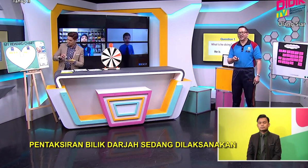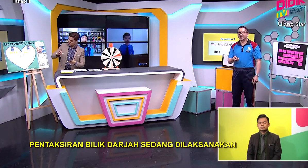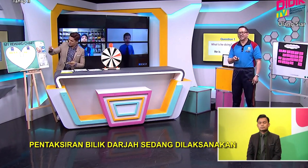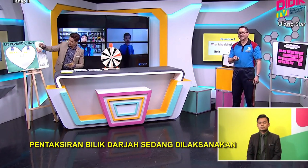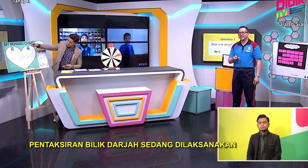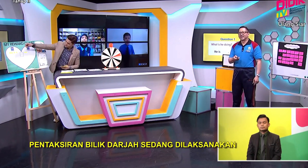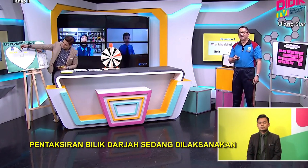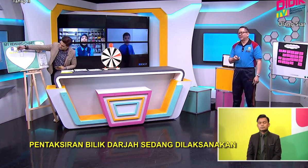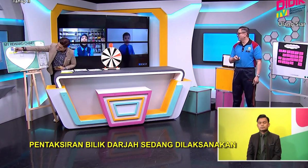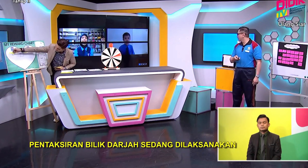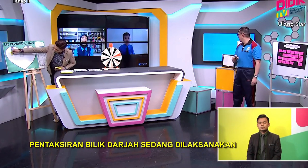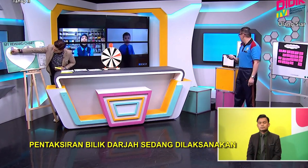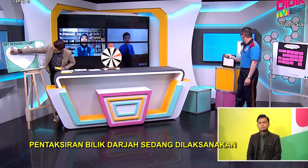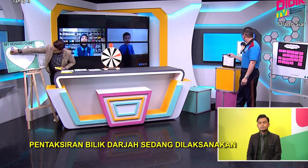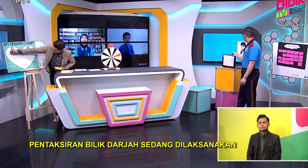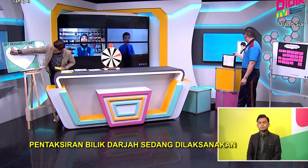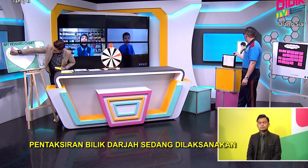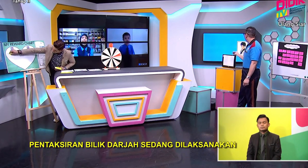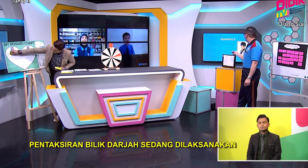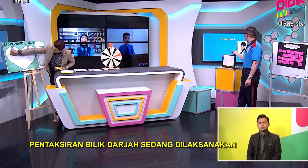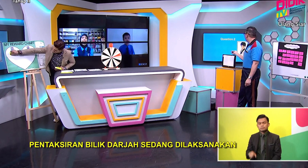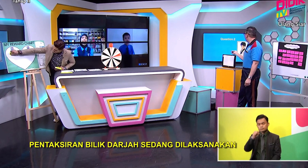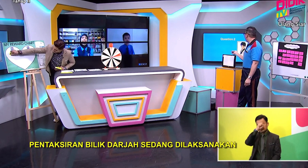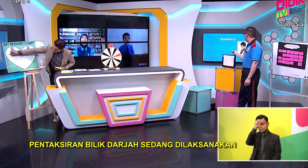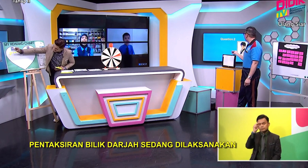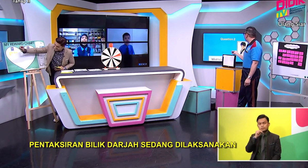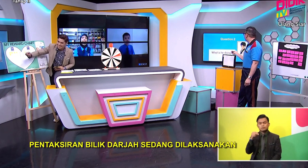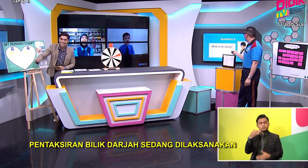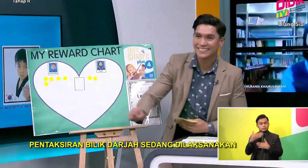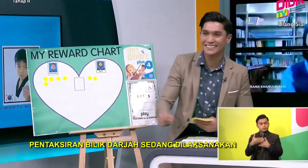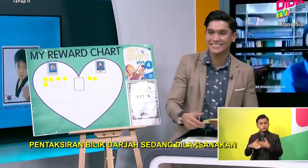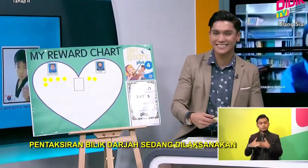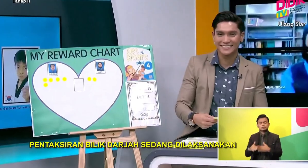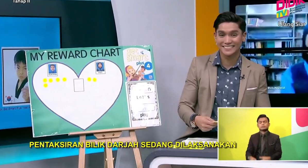Okay Okay Anif The next question Will be yours